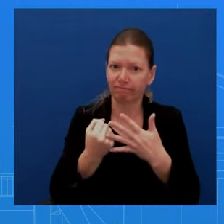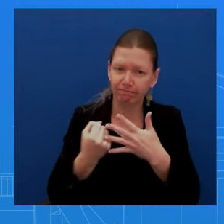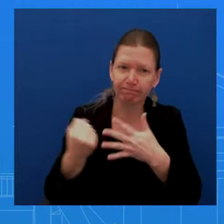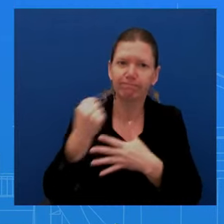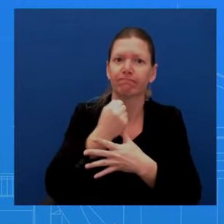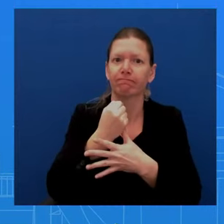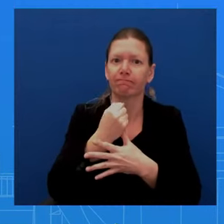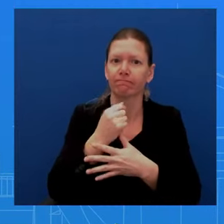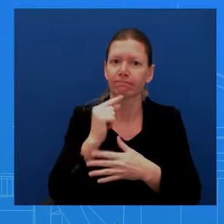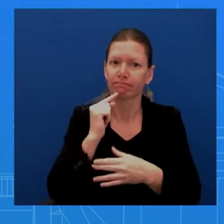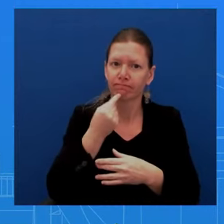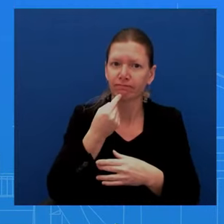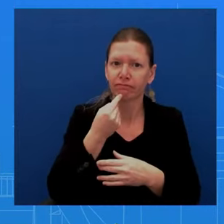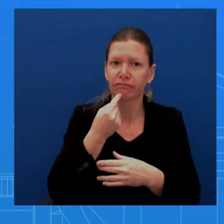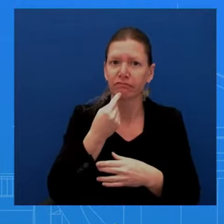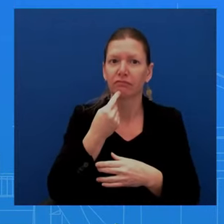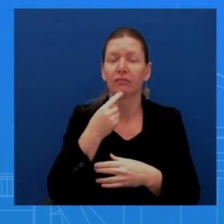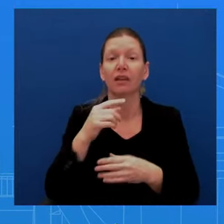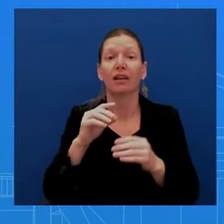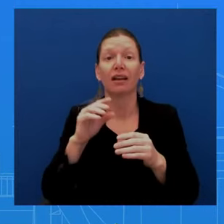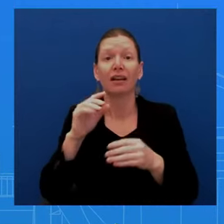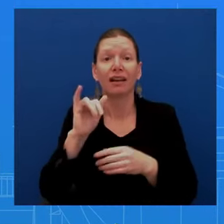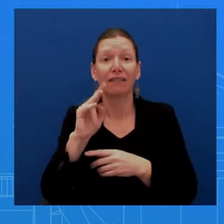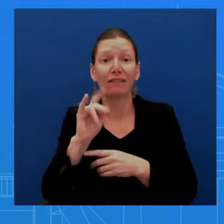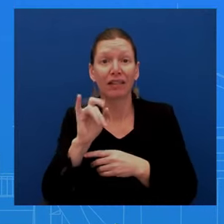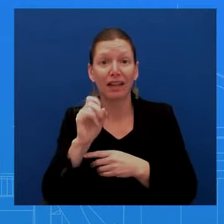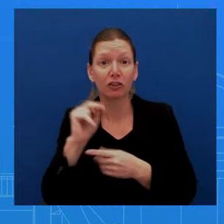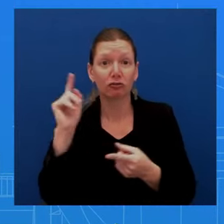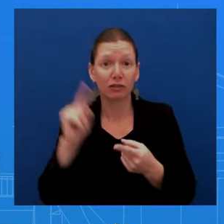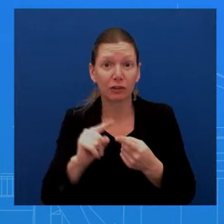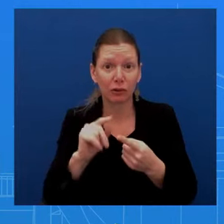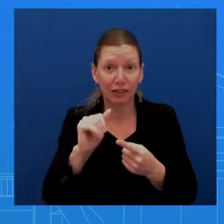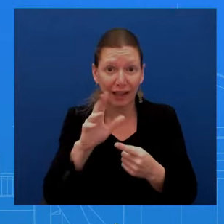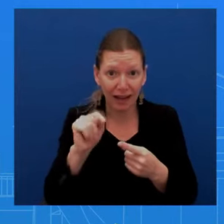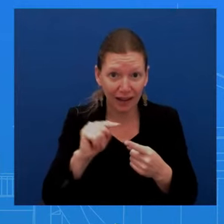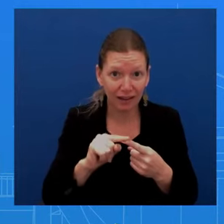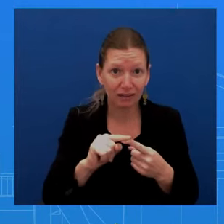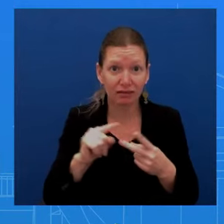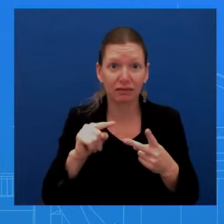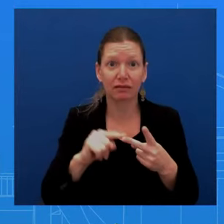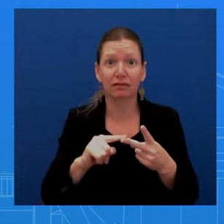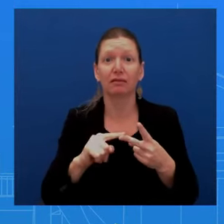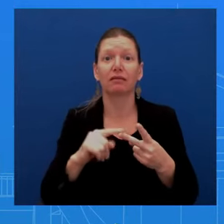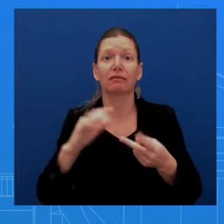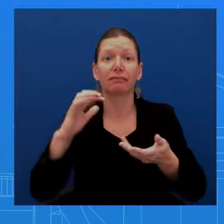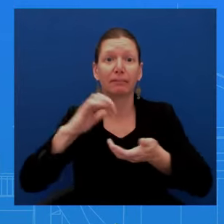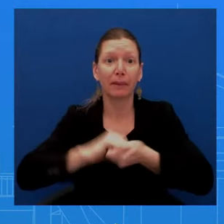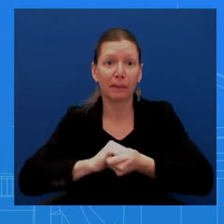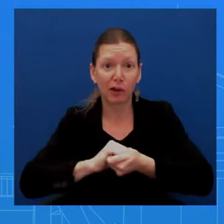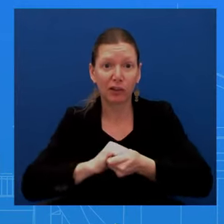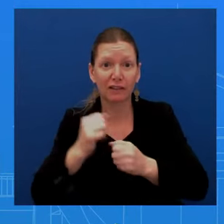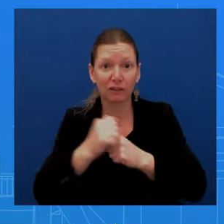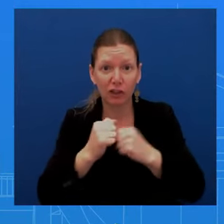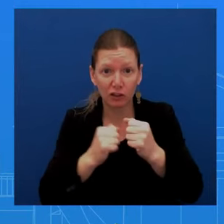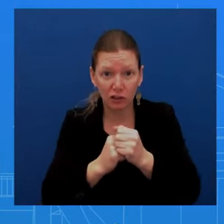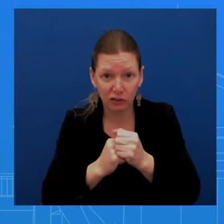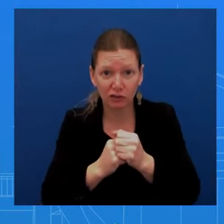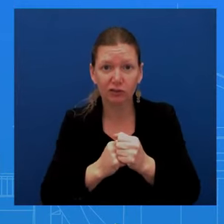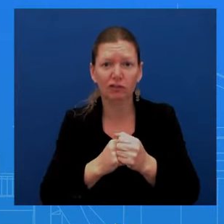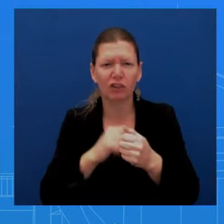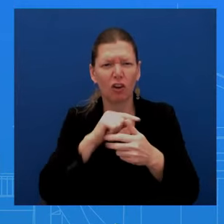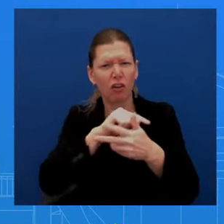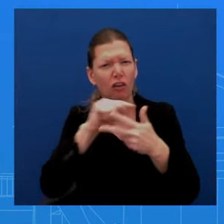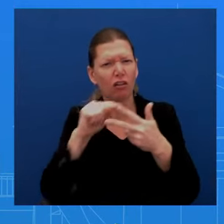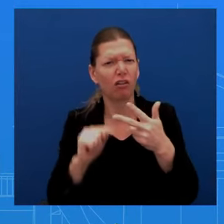Infrastructure Law all play a very important role in this. and, you know, one of the things that, uh, we've worked, uh,